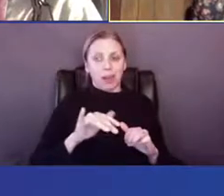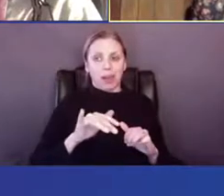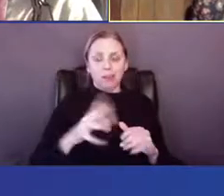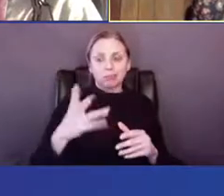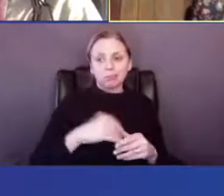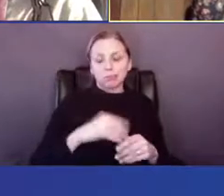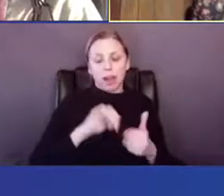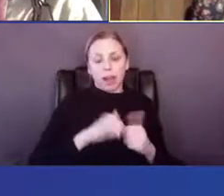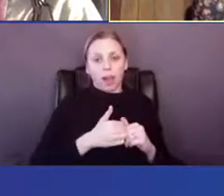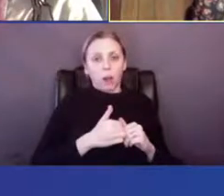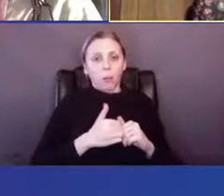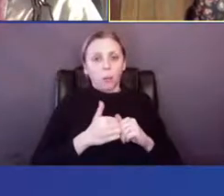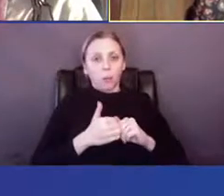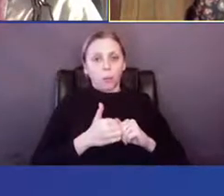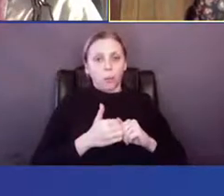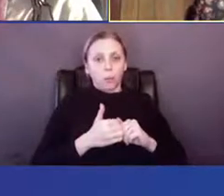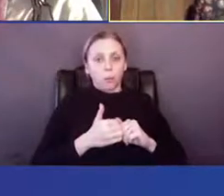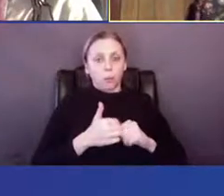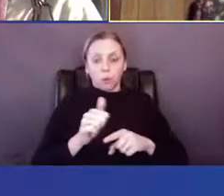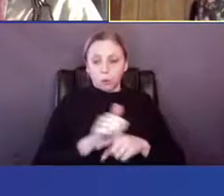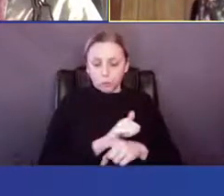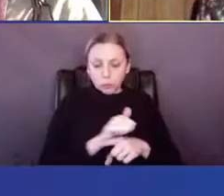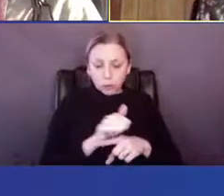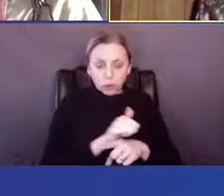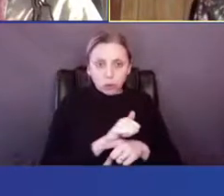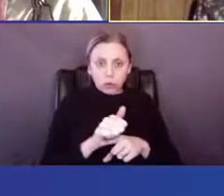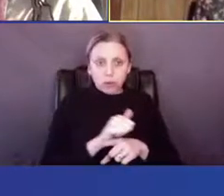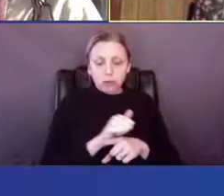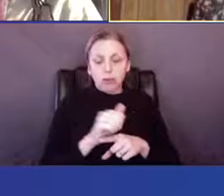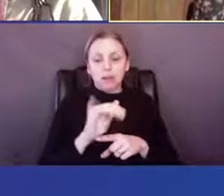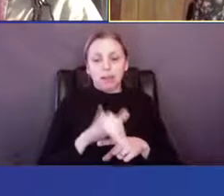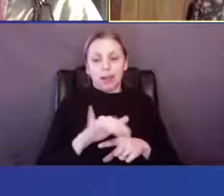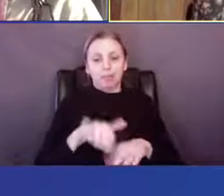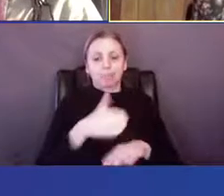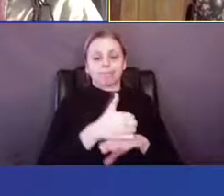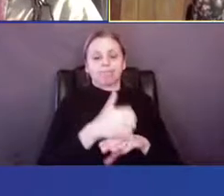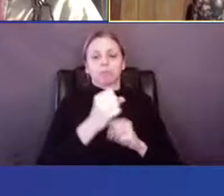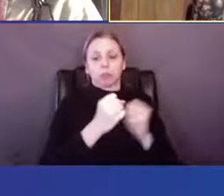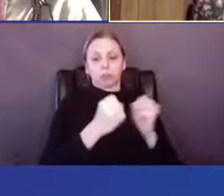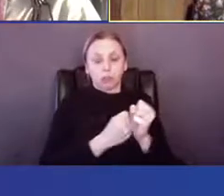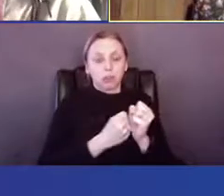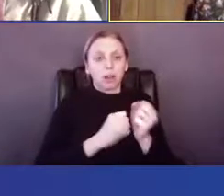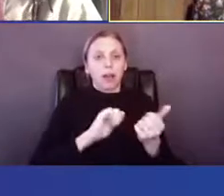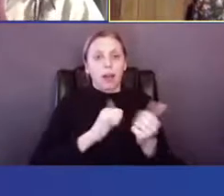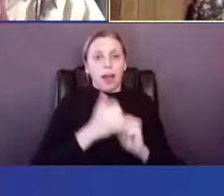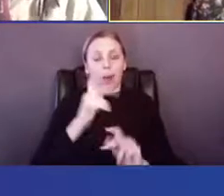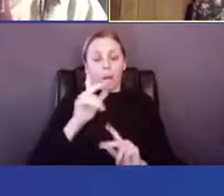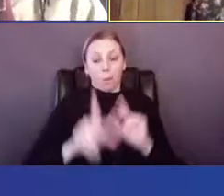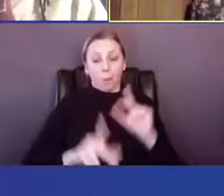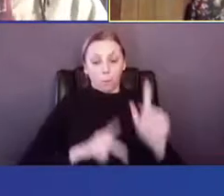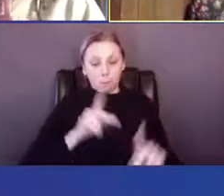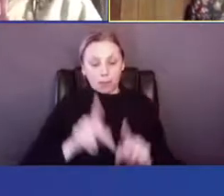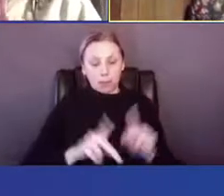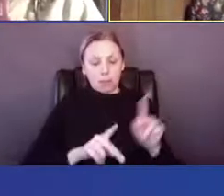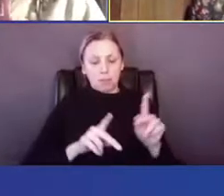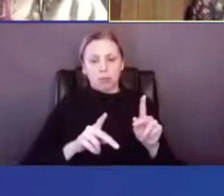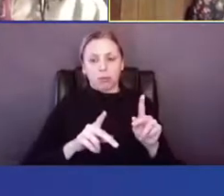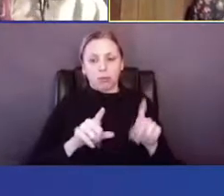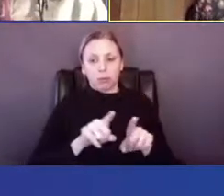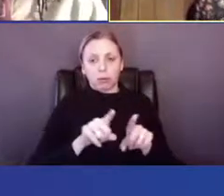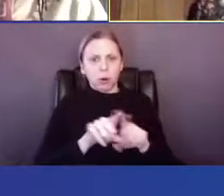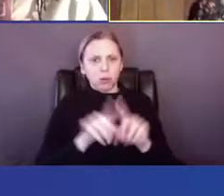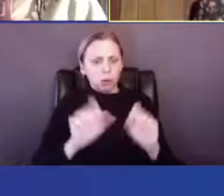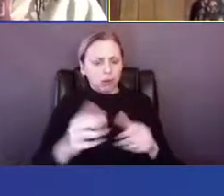how rehearsals are structured are structured, how people can invest into